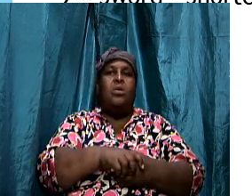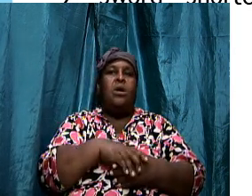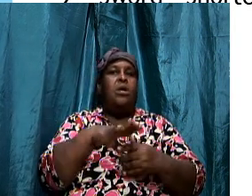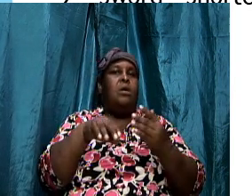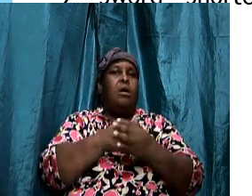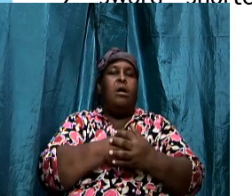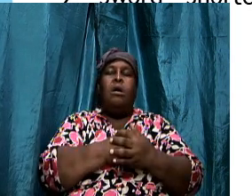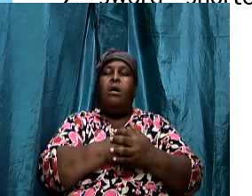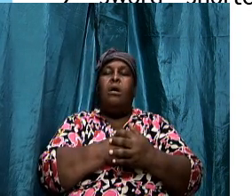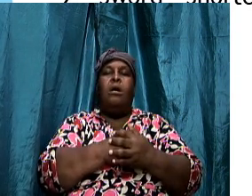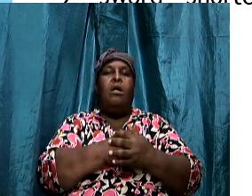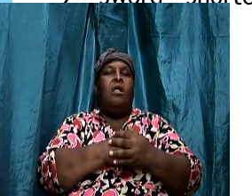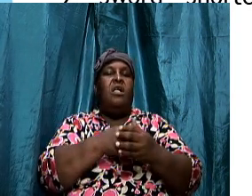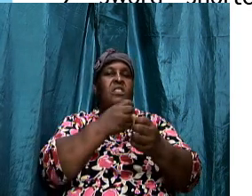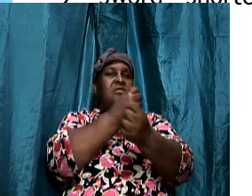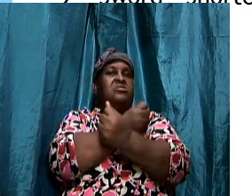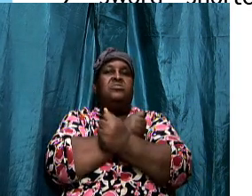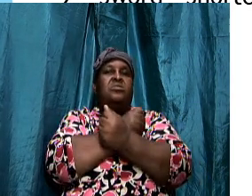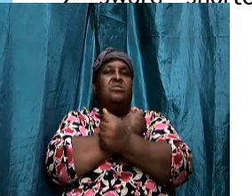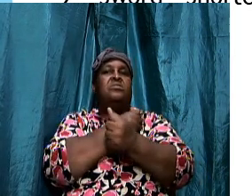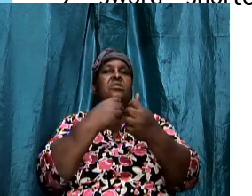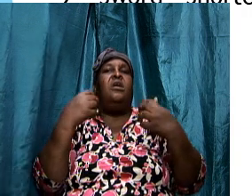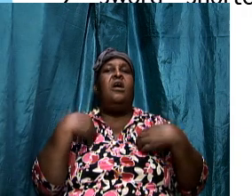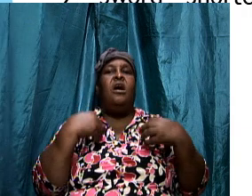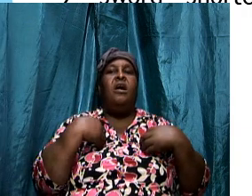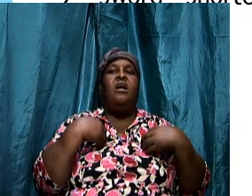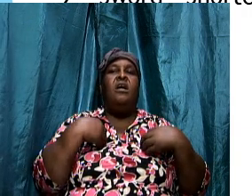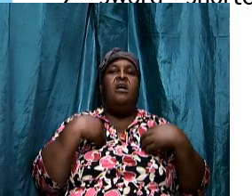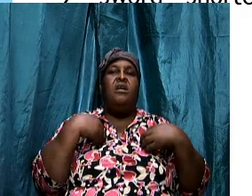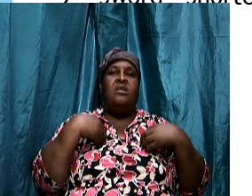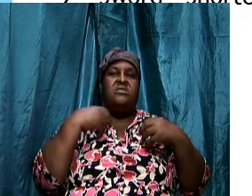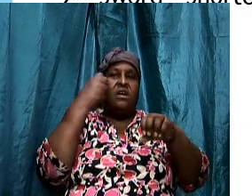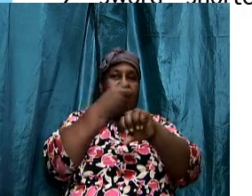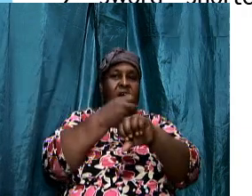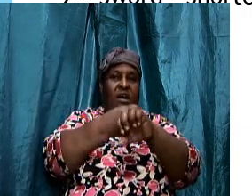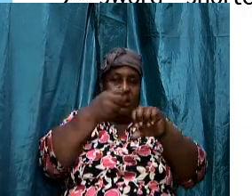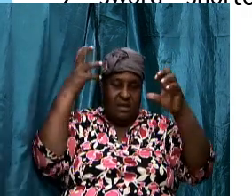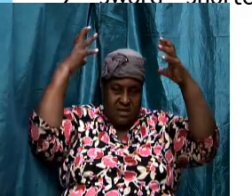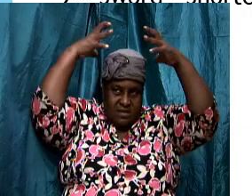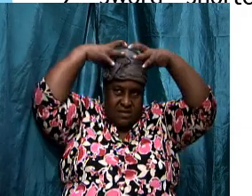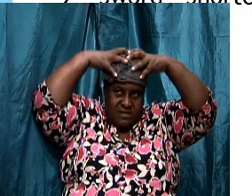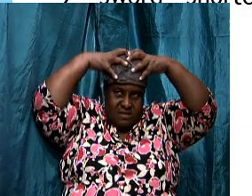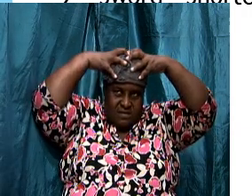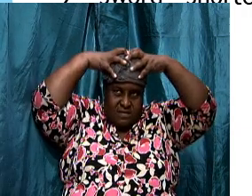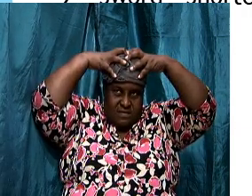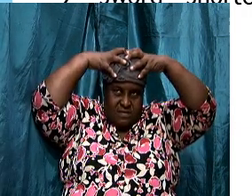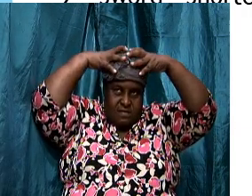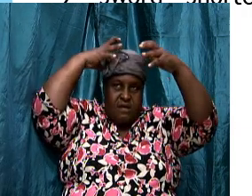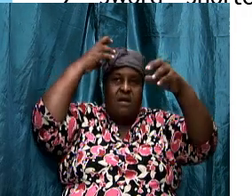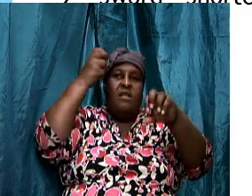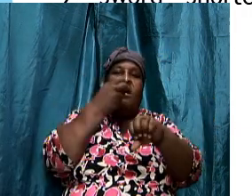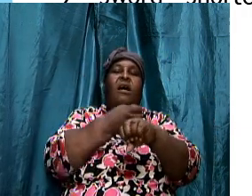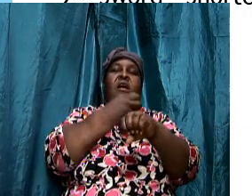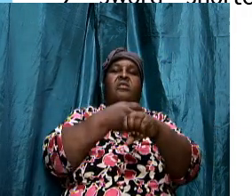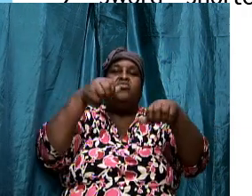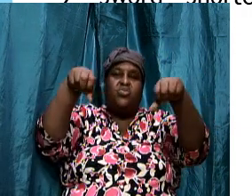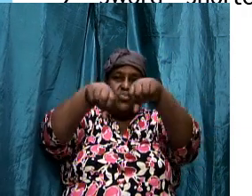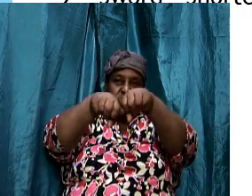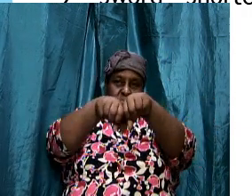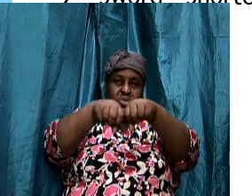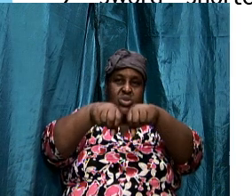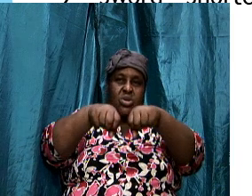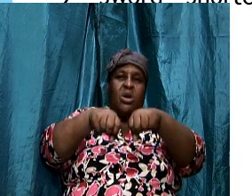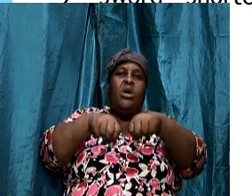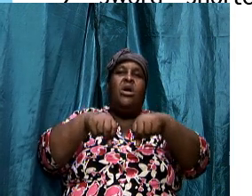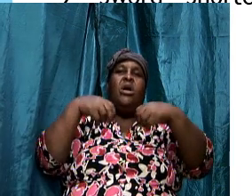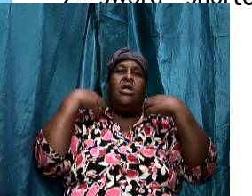cannot return the fire. And it is only going to be a matter of time that the criminal elements, if